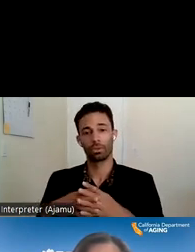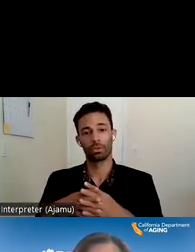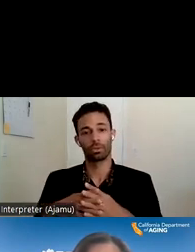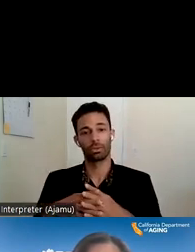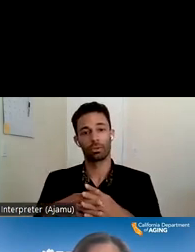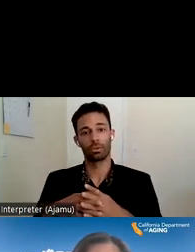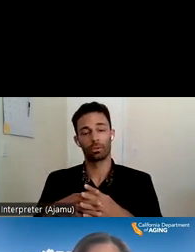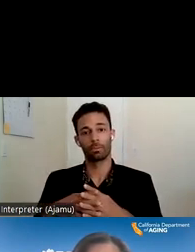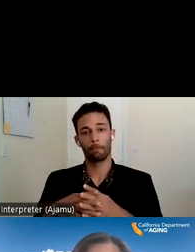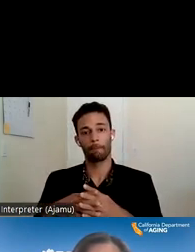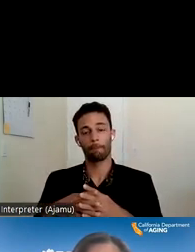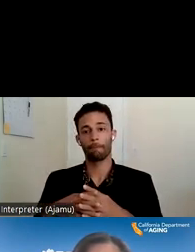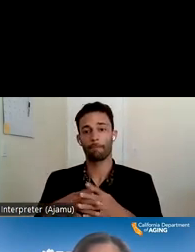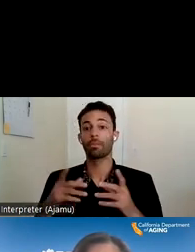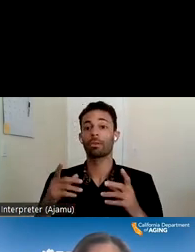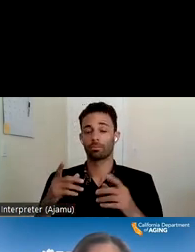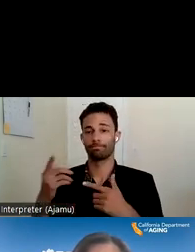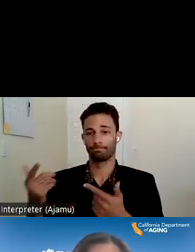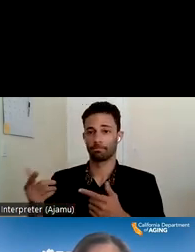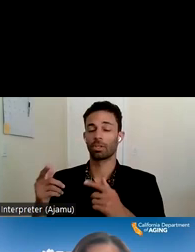the director of